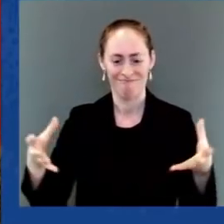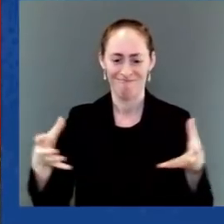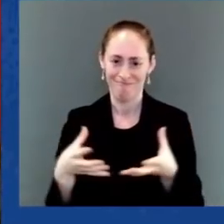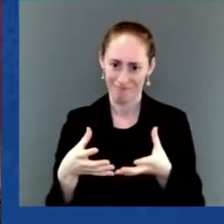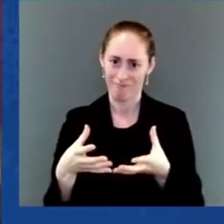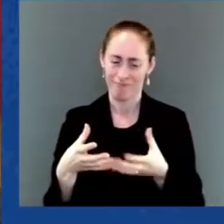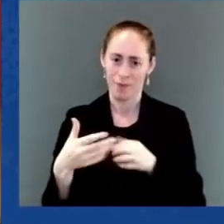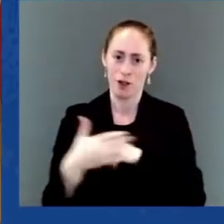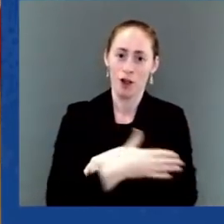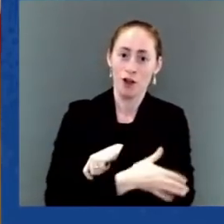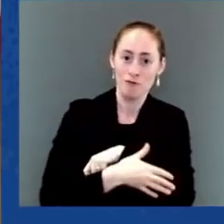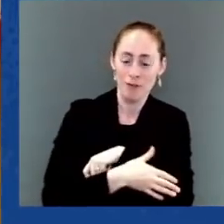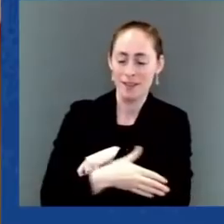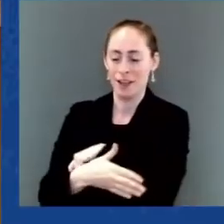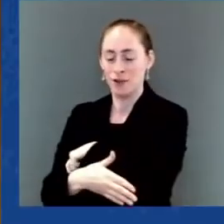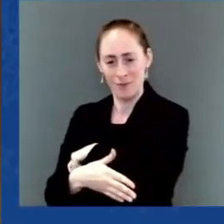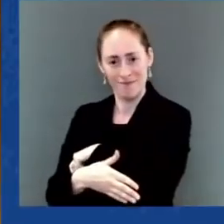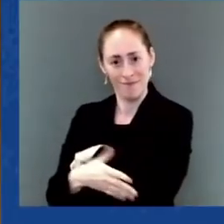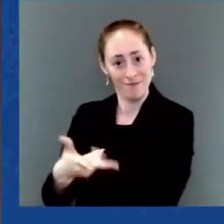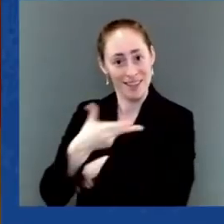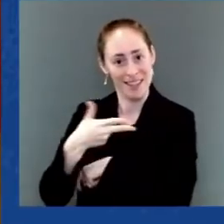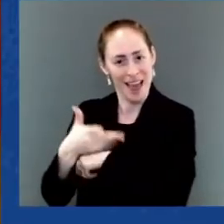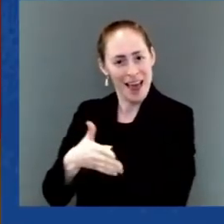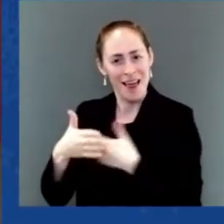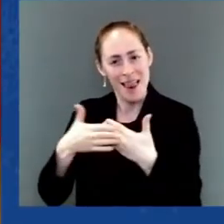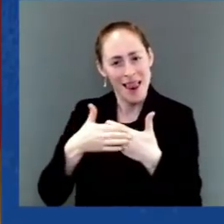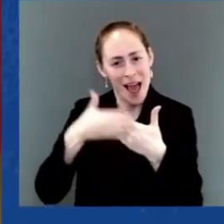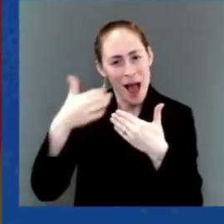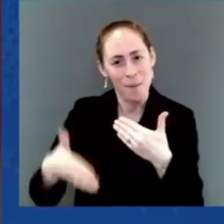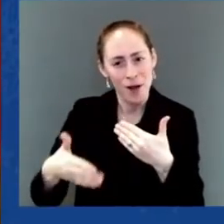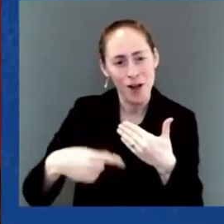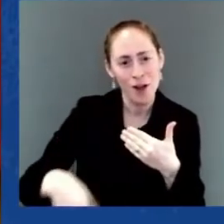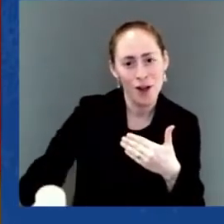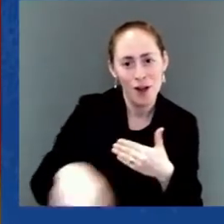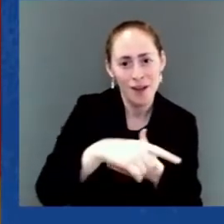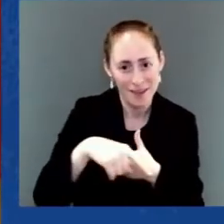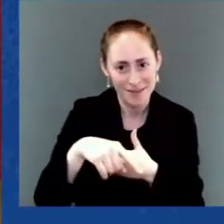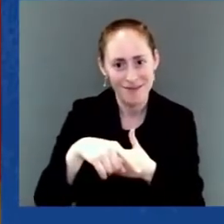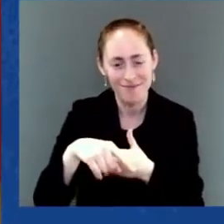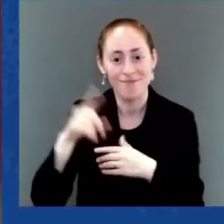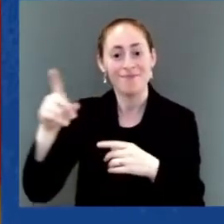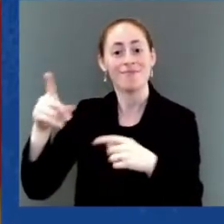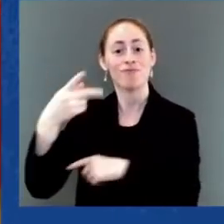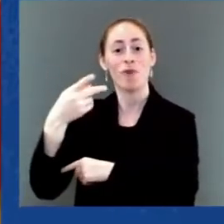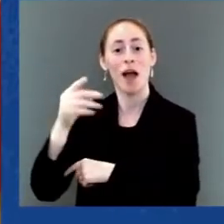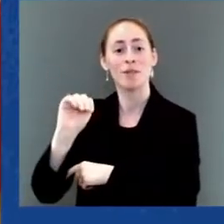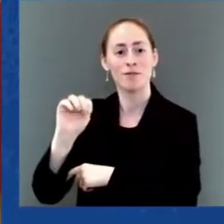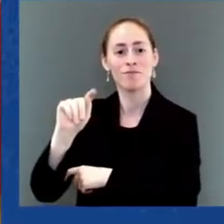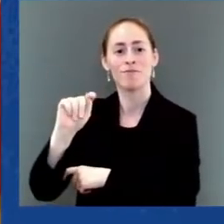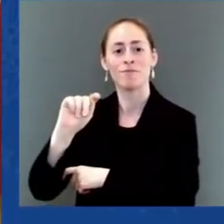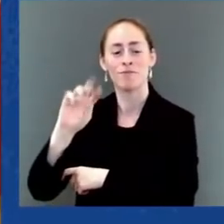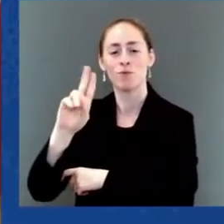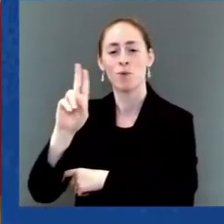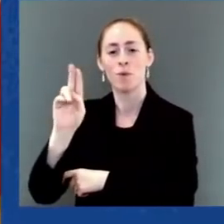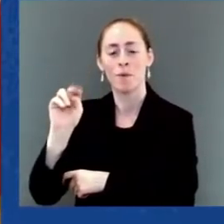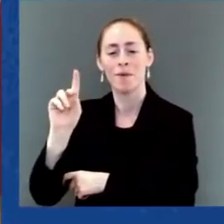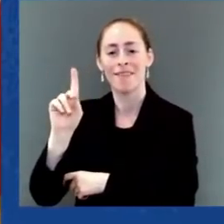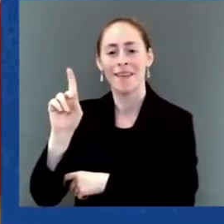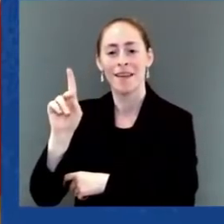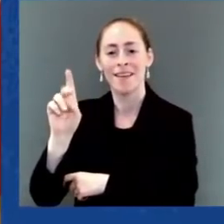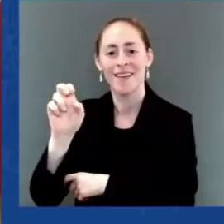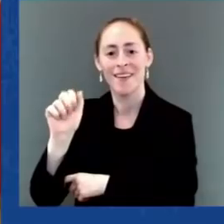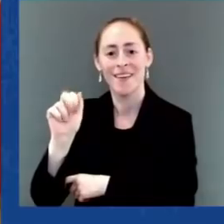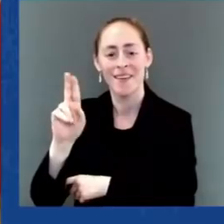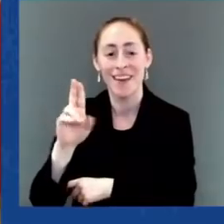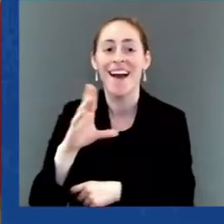and Prime Minister Trudeau. I want to thank them for joining me in this first North American Leaders